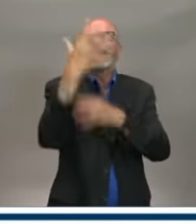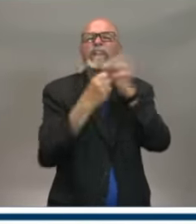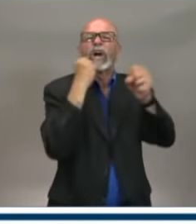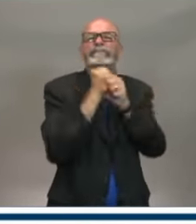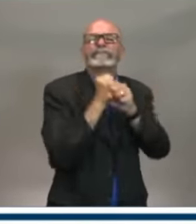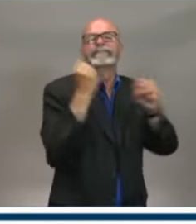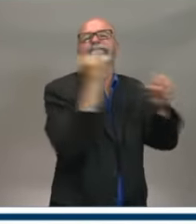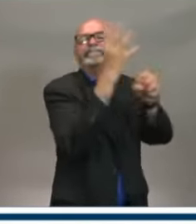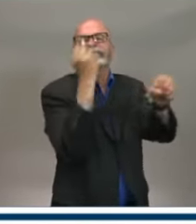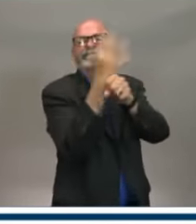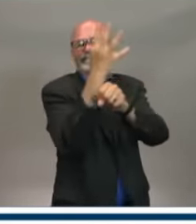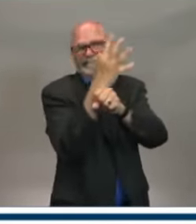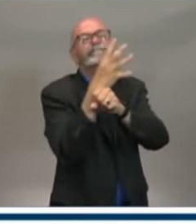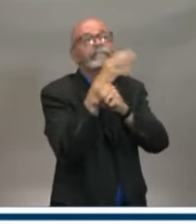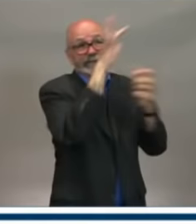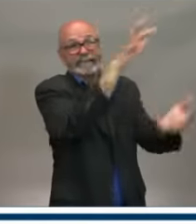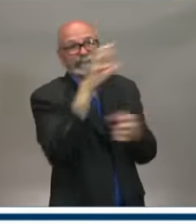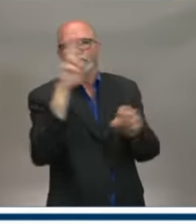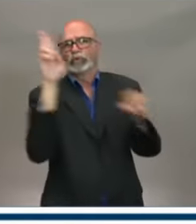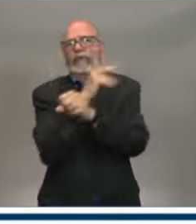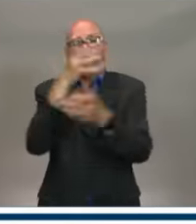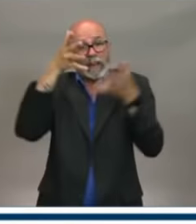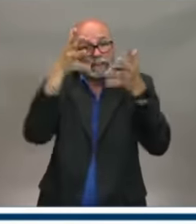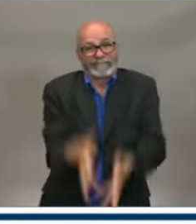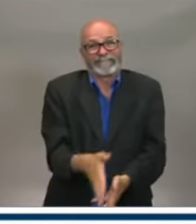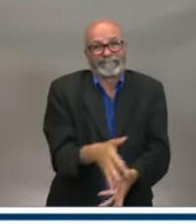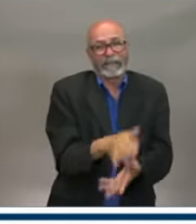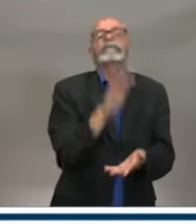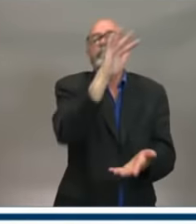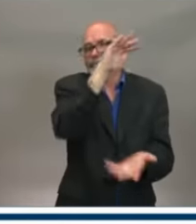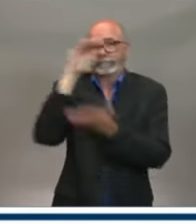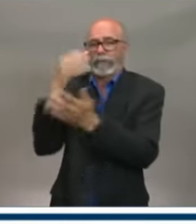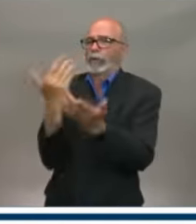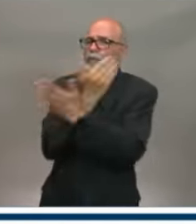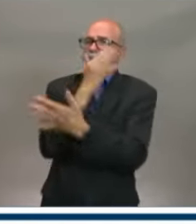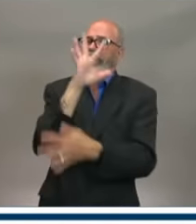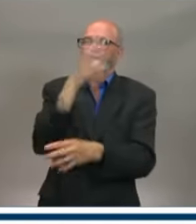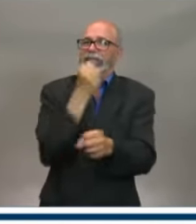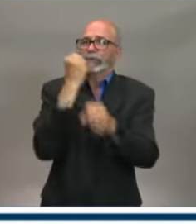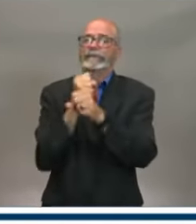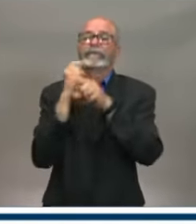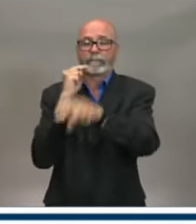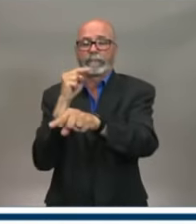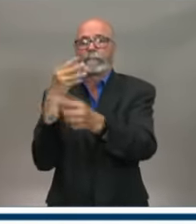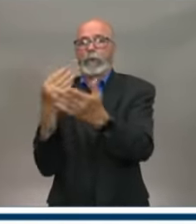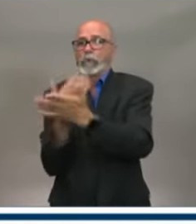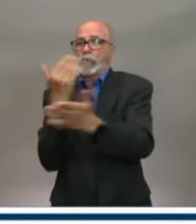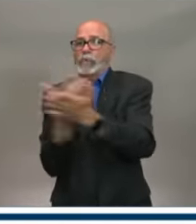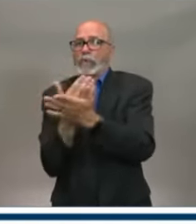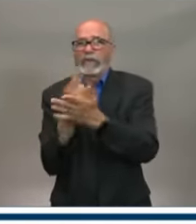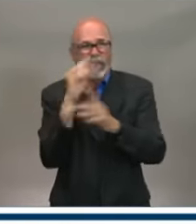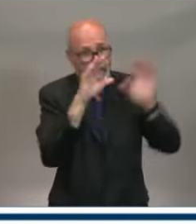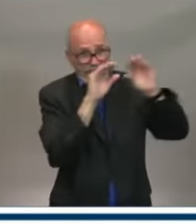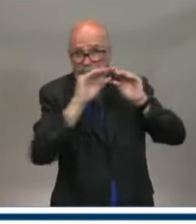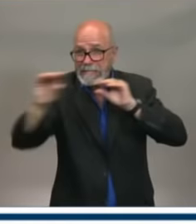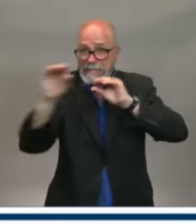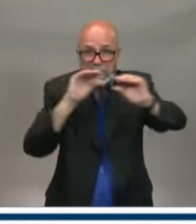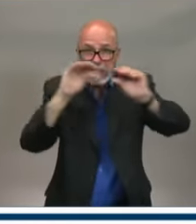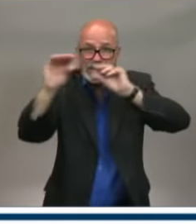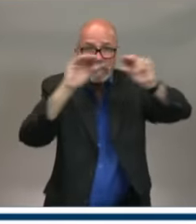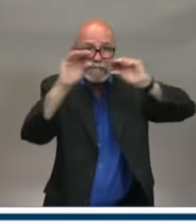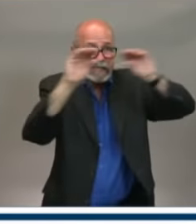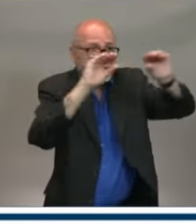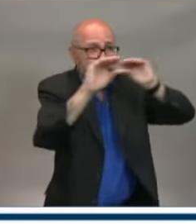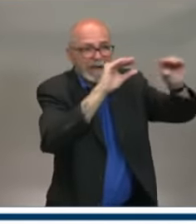be ones that would have been on that five-year plan in out years. And it is really to try to make sure that we spread economic opportunity across the